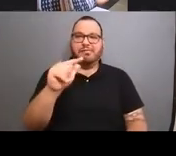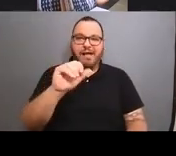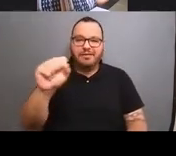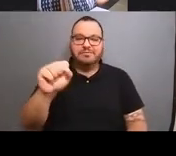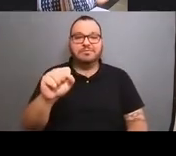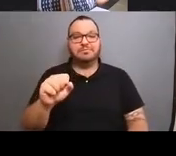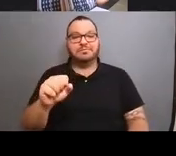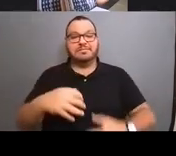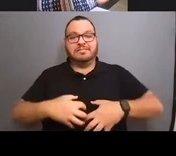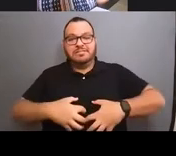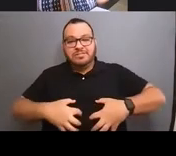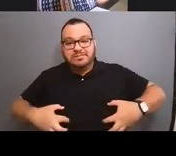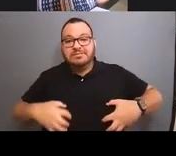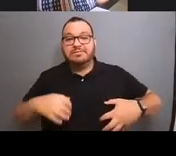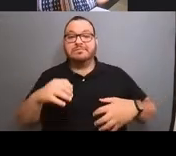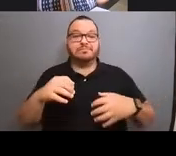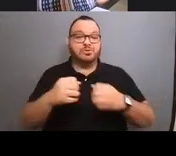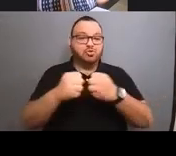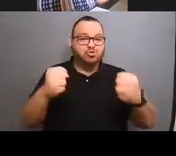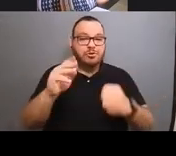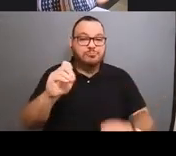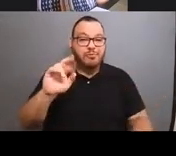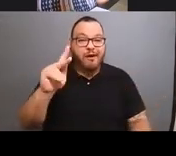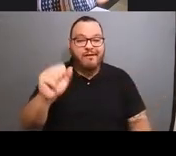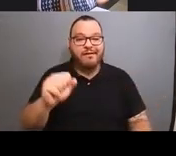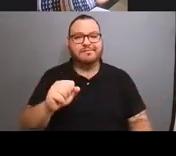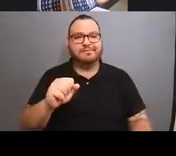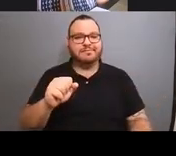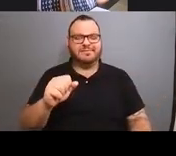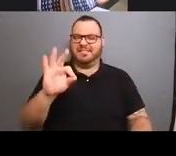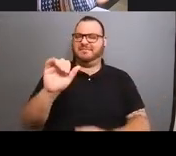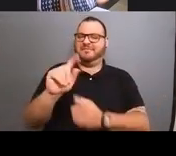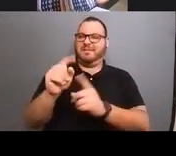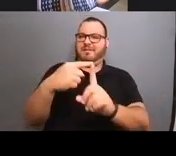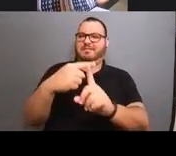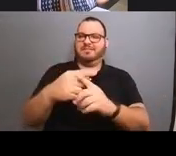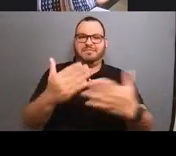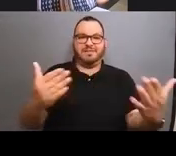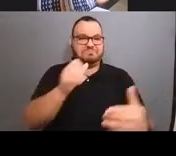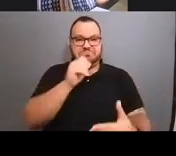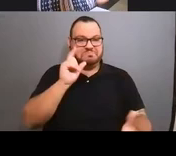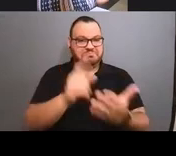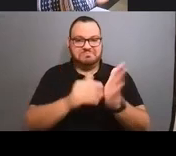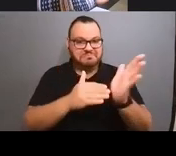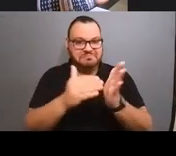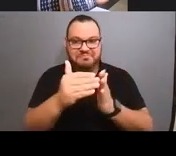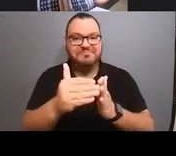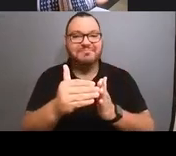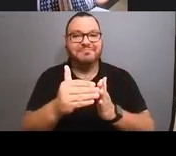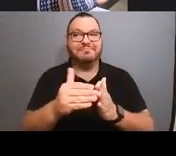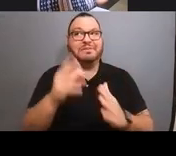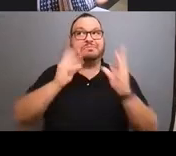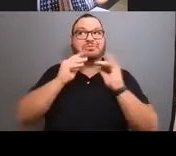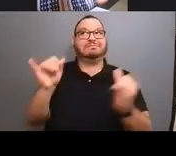things that even in fat positive art, we weren't seeing, um, as often as we experienced them in the real